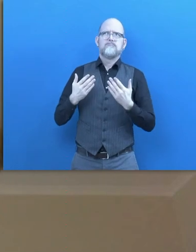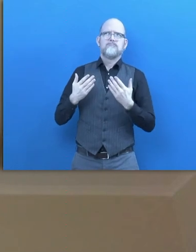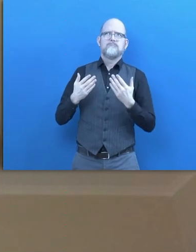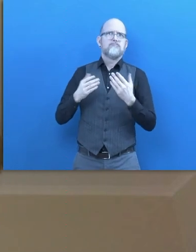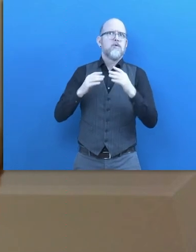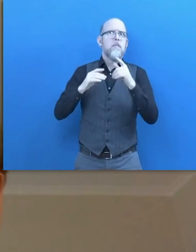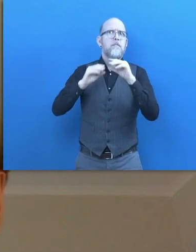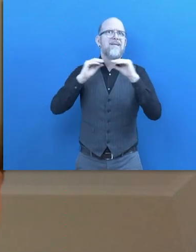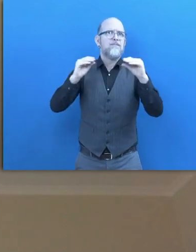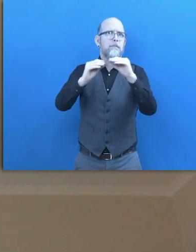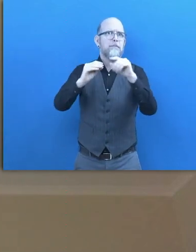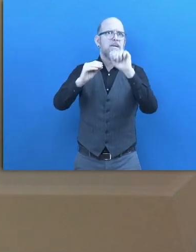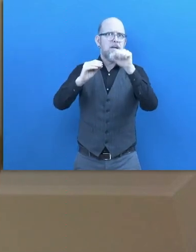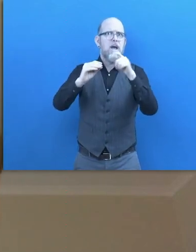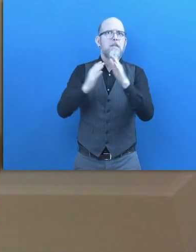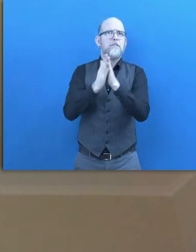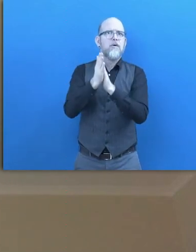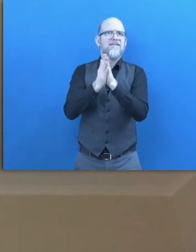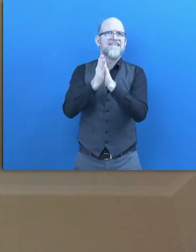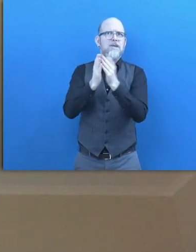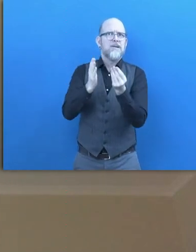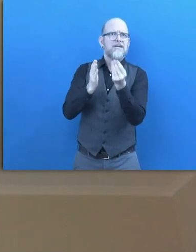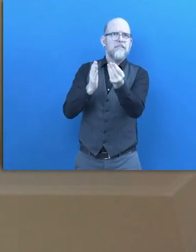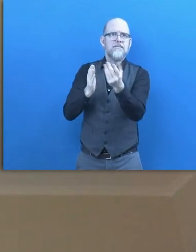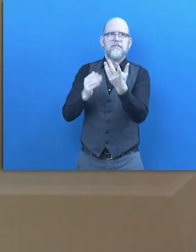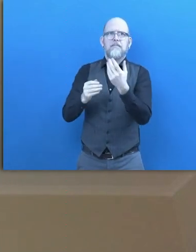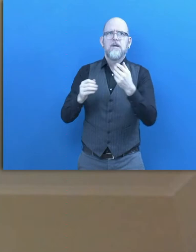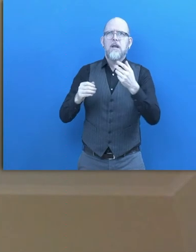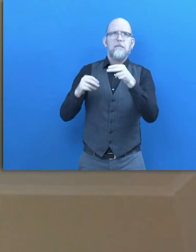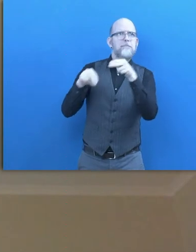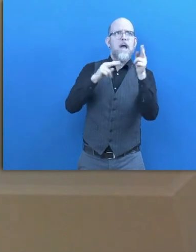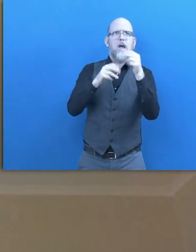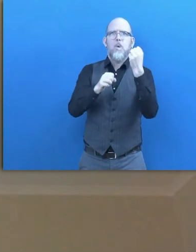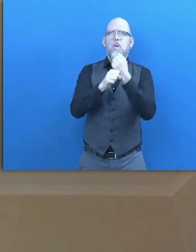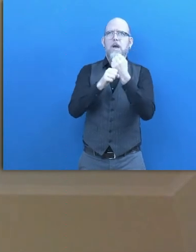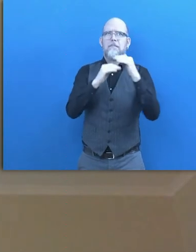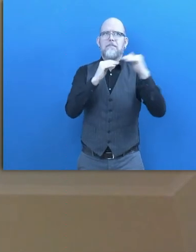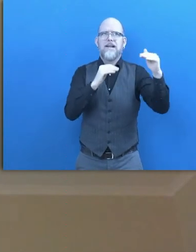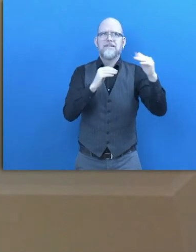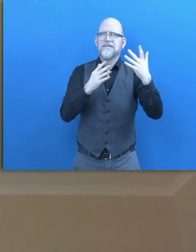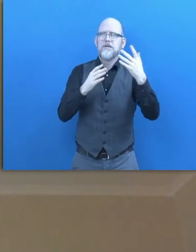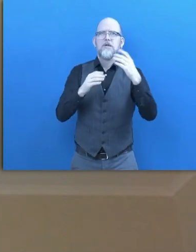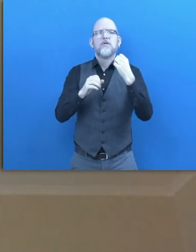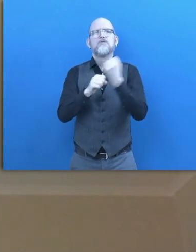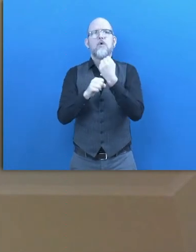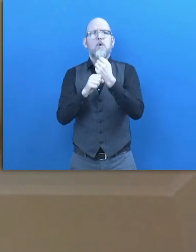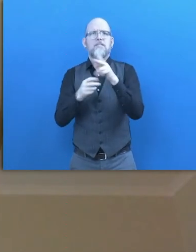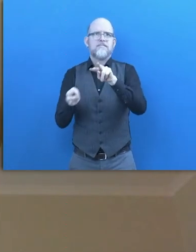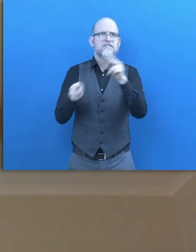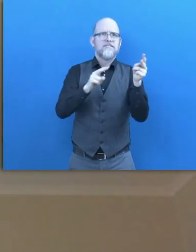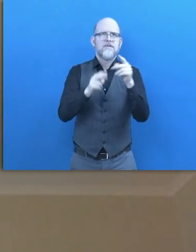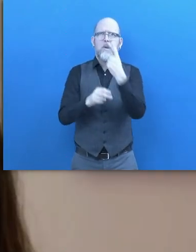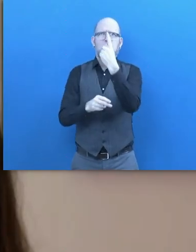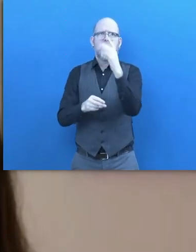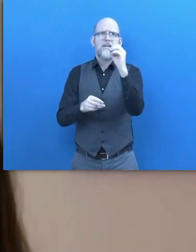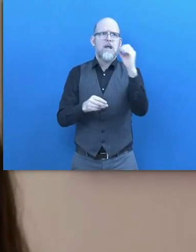to motivate people out of unemployment back into work. And I think we have done that in more than 1,000